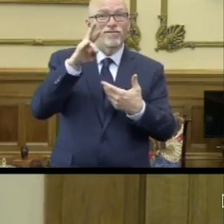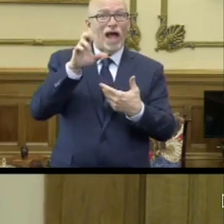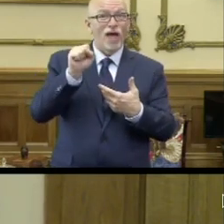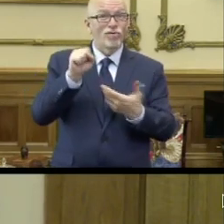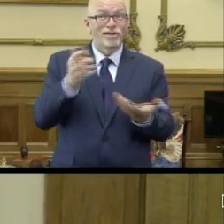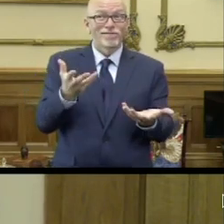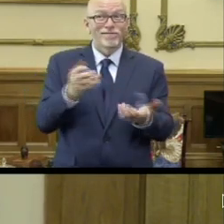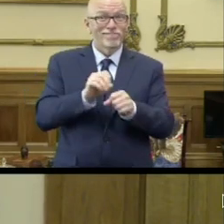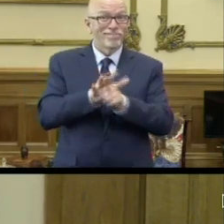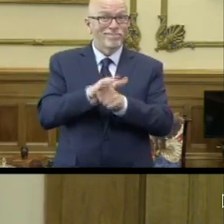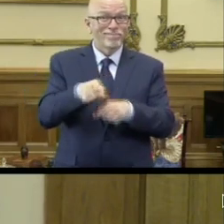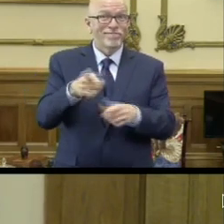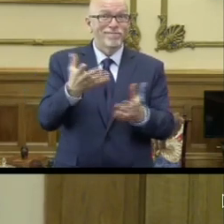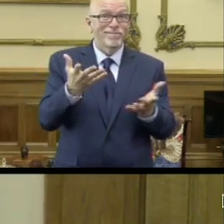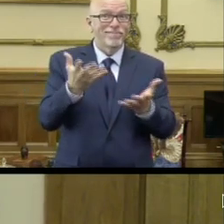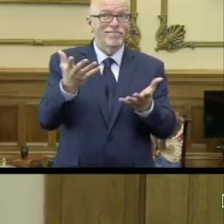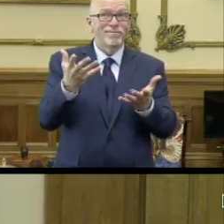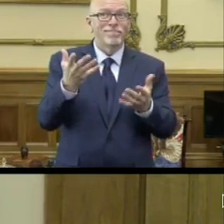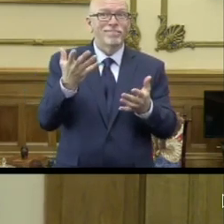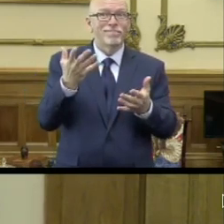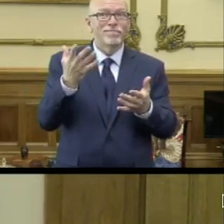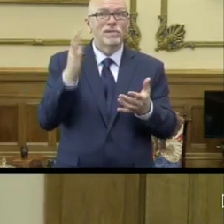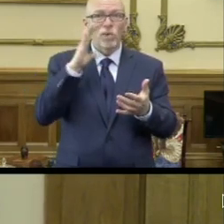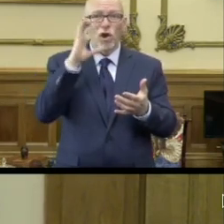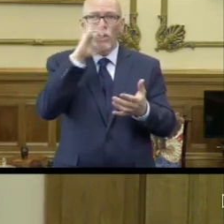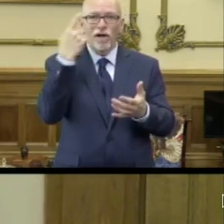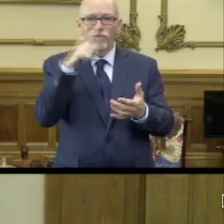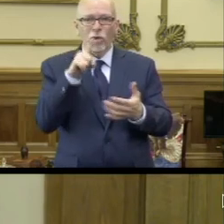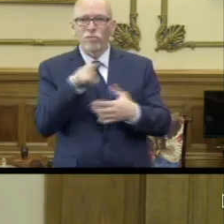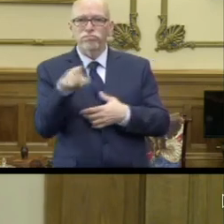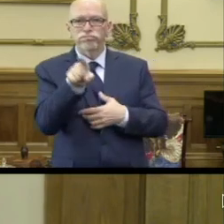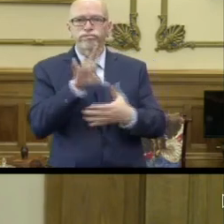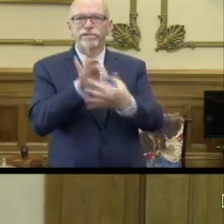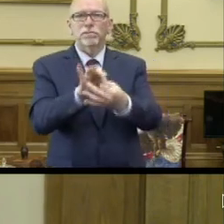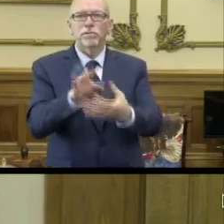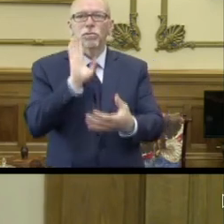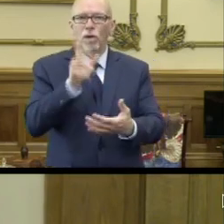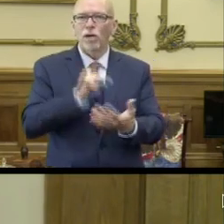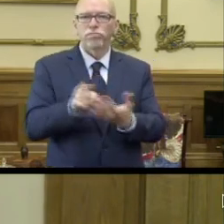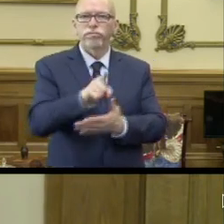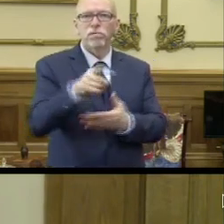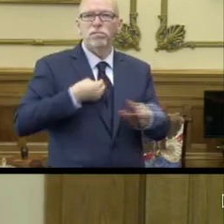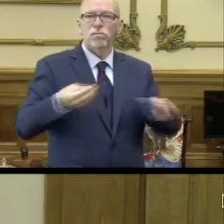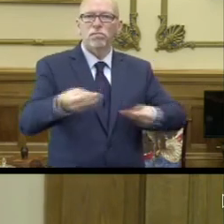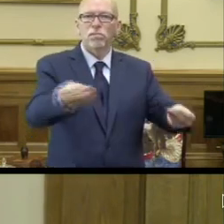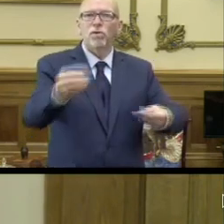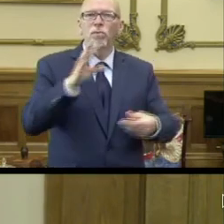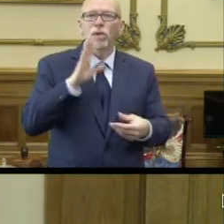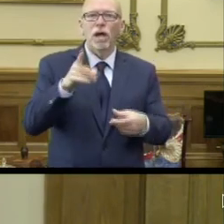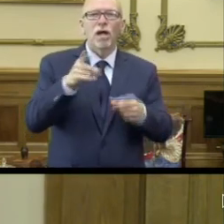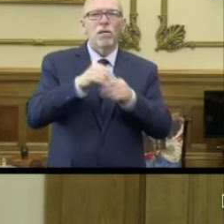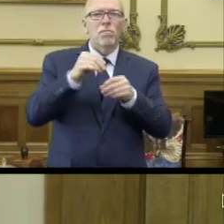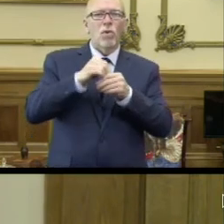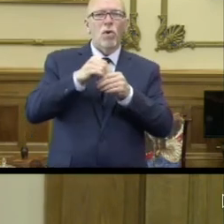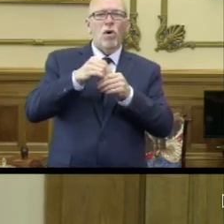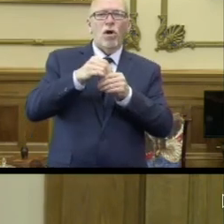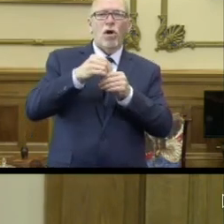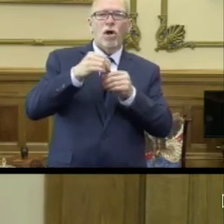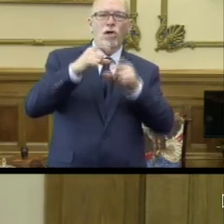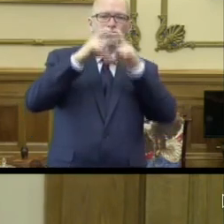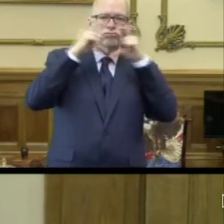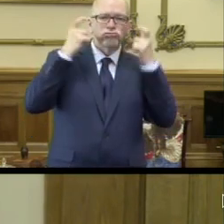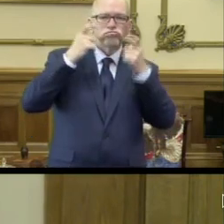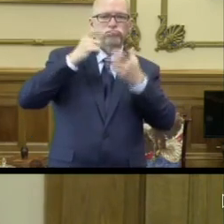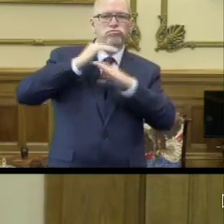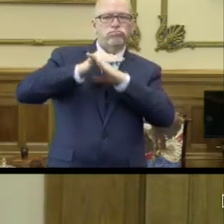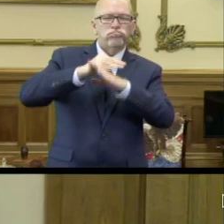just looks for ways to connect with people. And the more you put, the denser the area, the